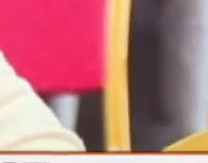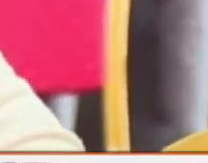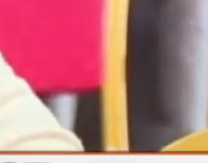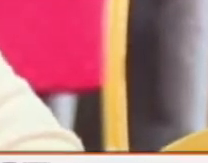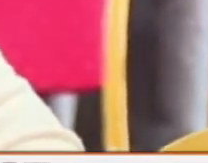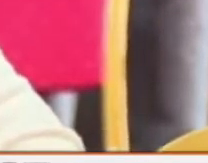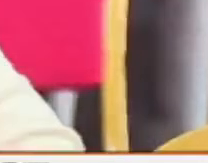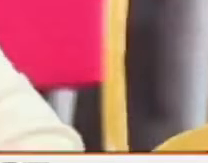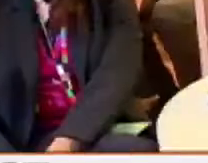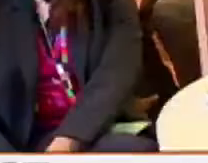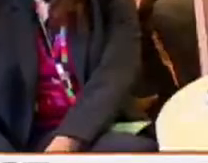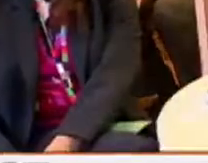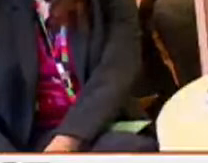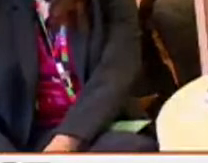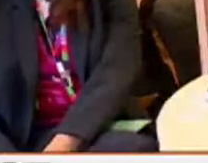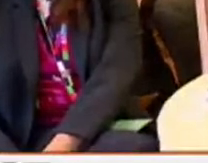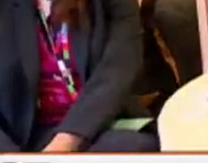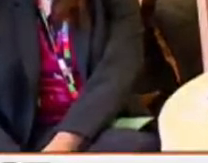The project that has existed.